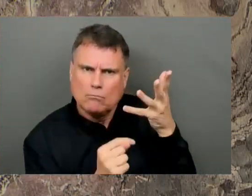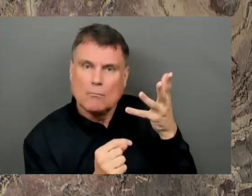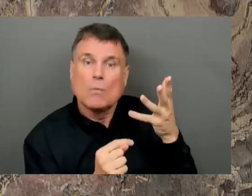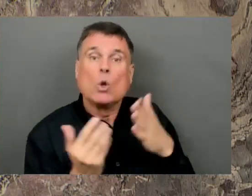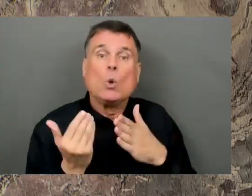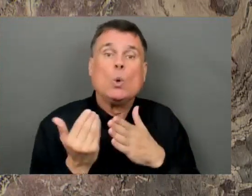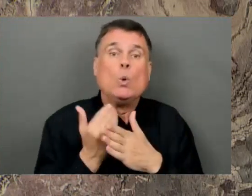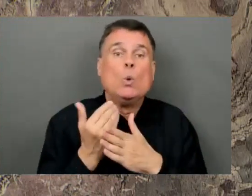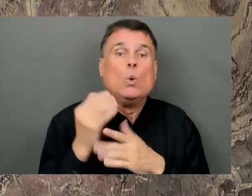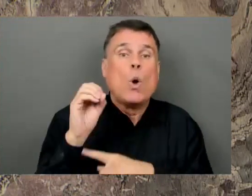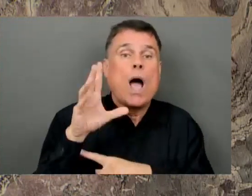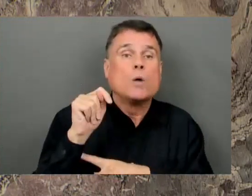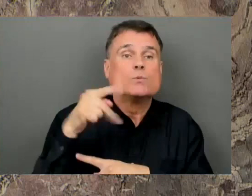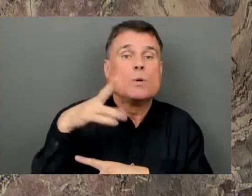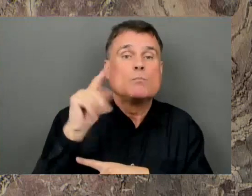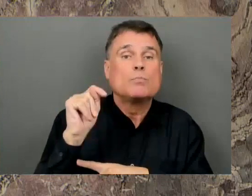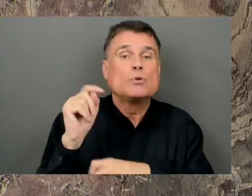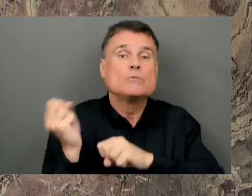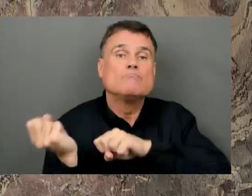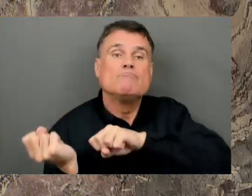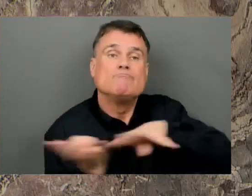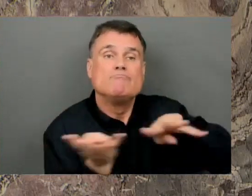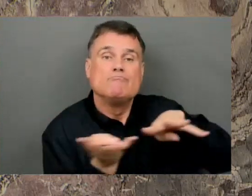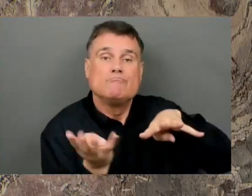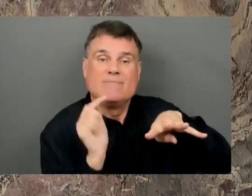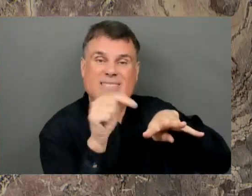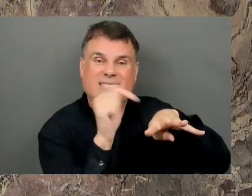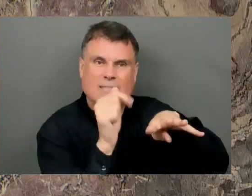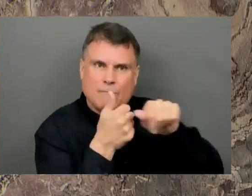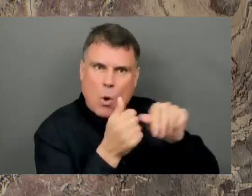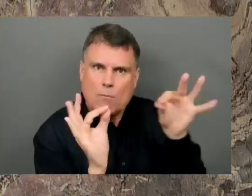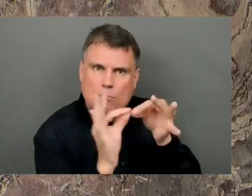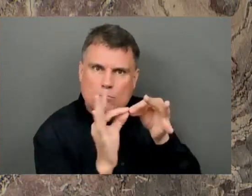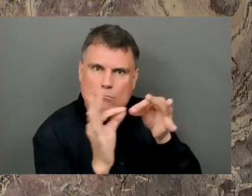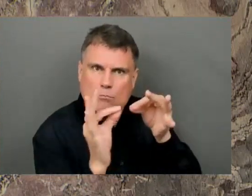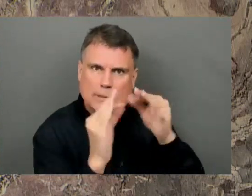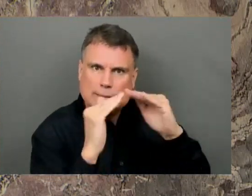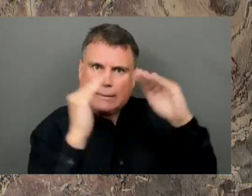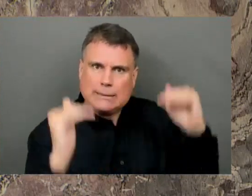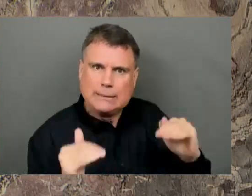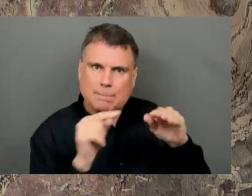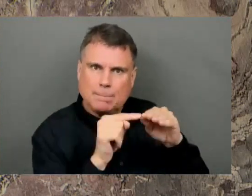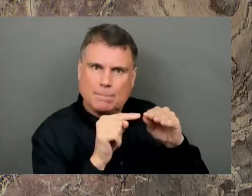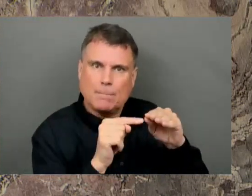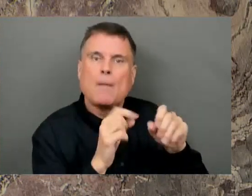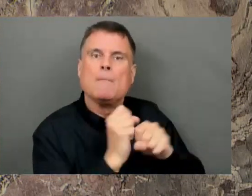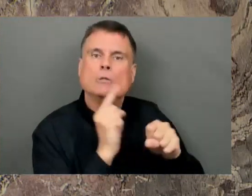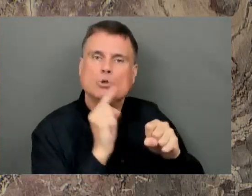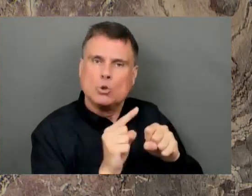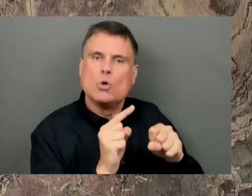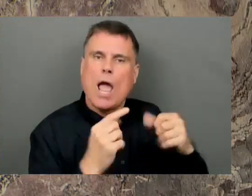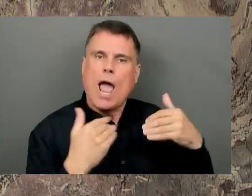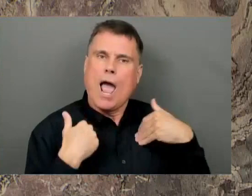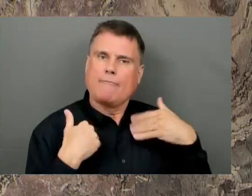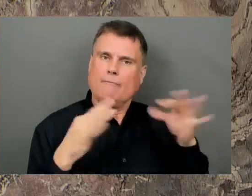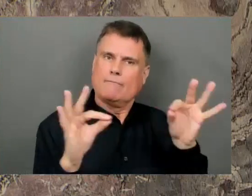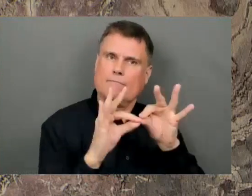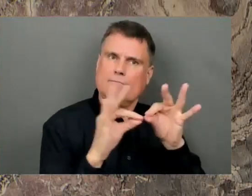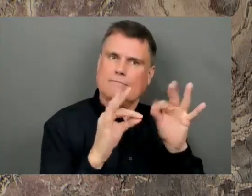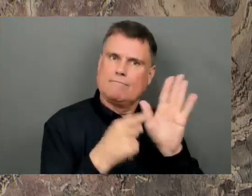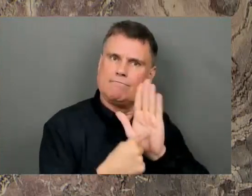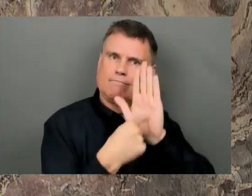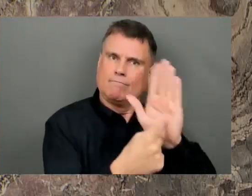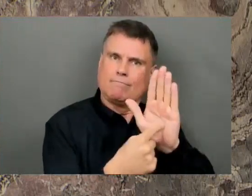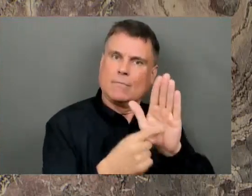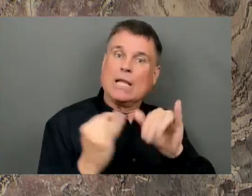that we set an output-based pricing system that retains an important price signal for industry while ensuring that industry survives